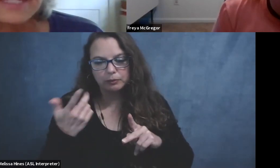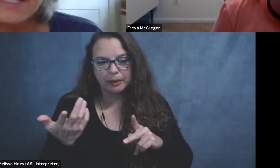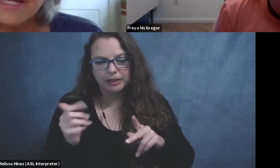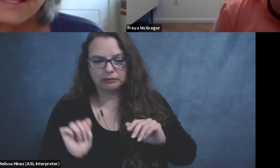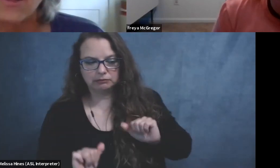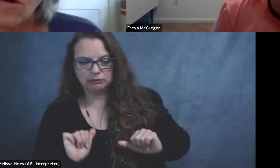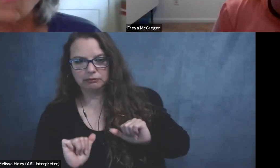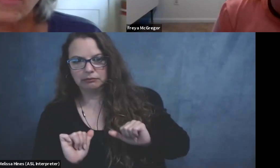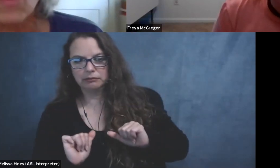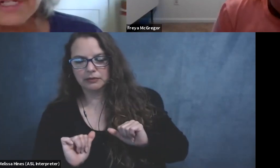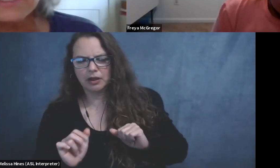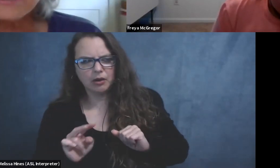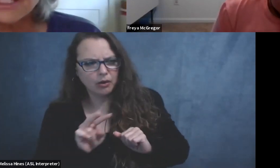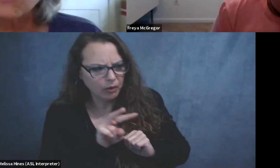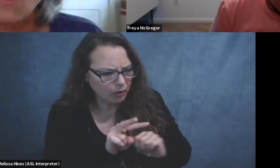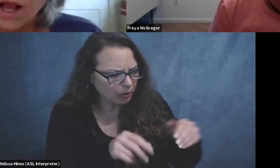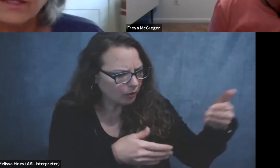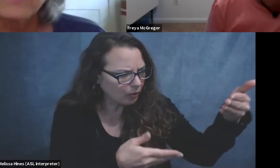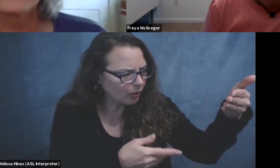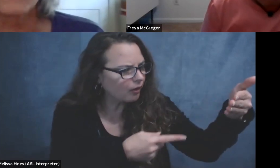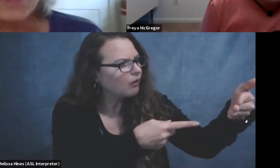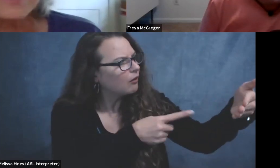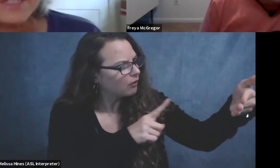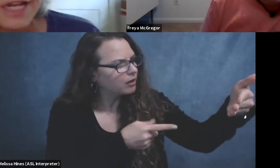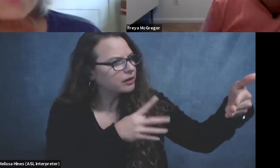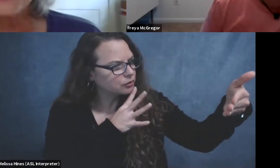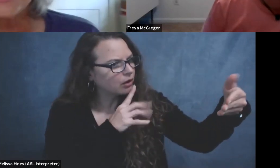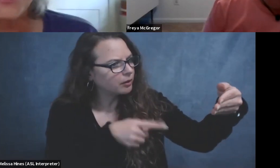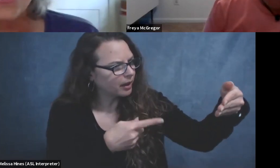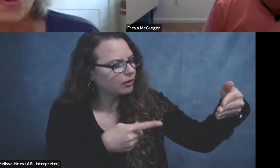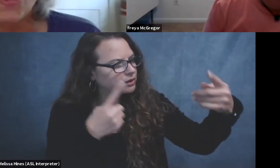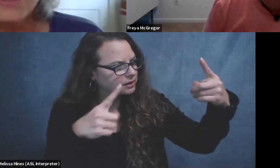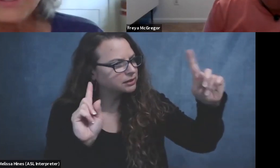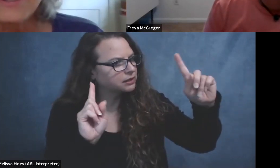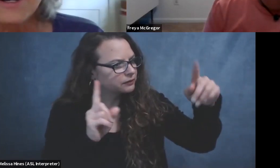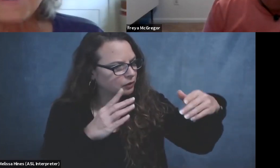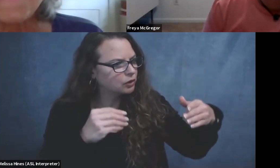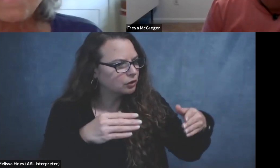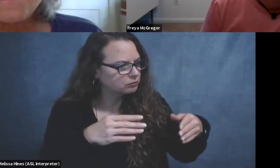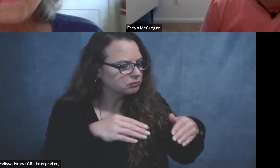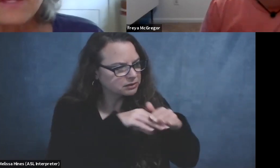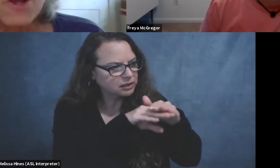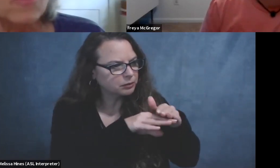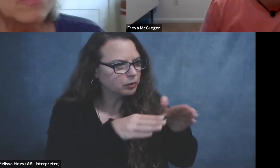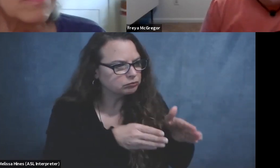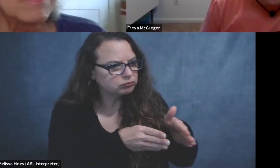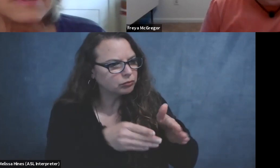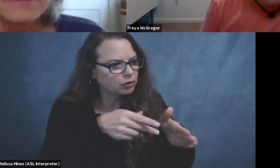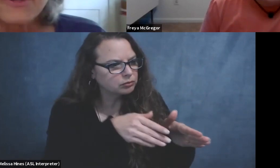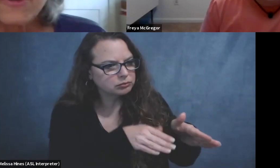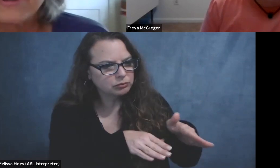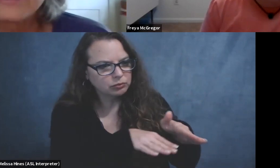can see that, oh, there was an accessible walk. It was successful, you know, no, um, no,